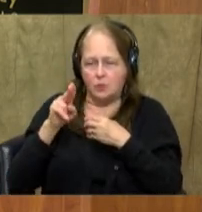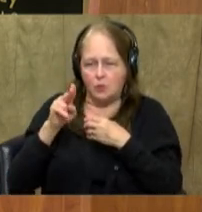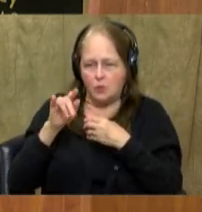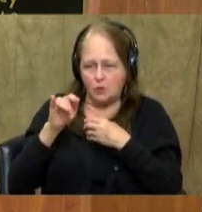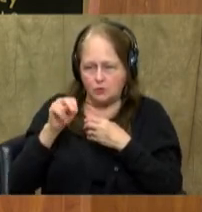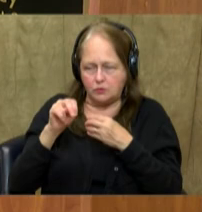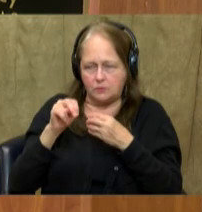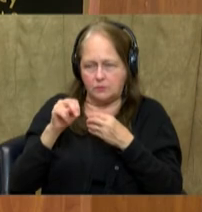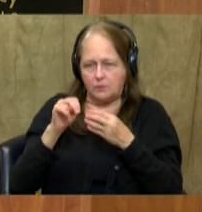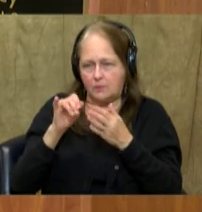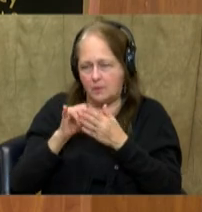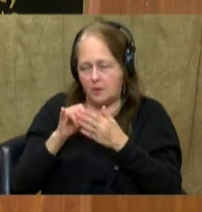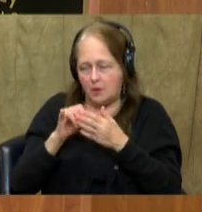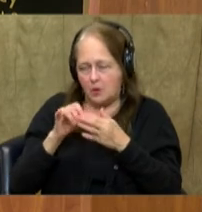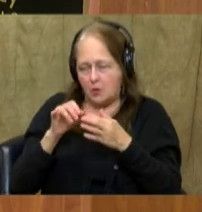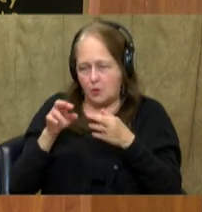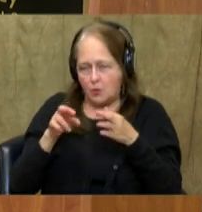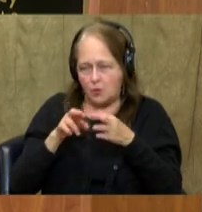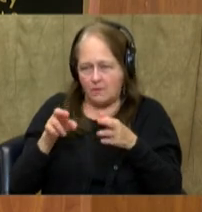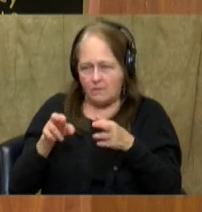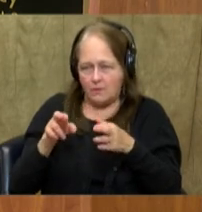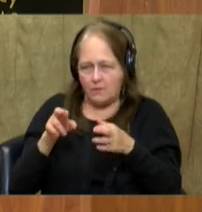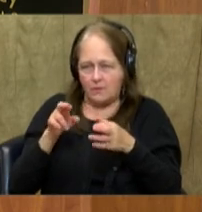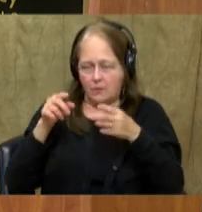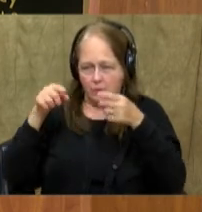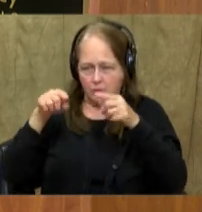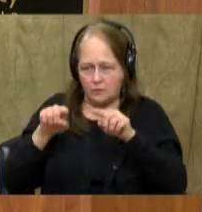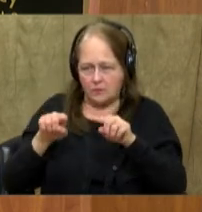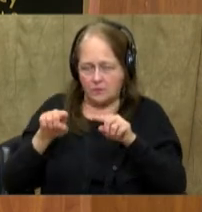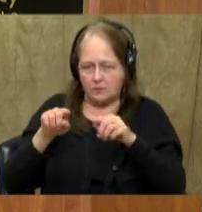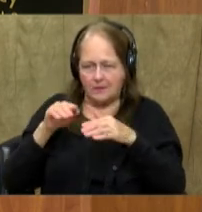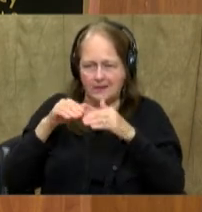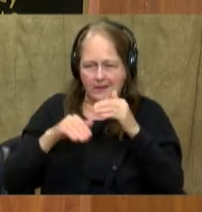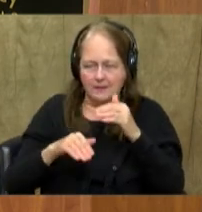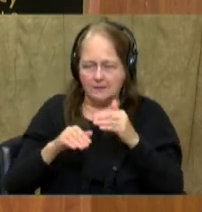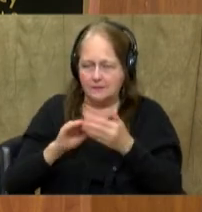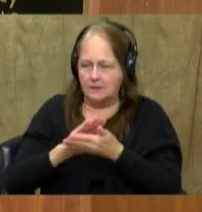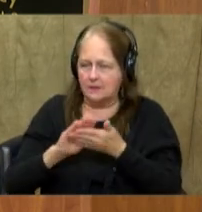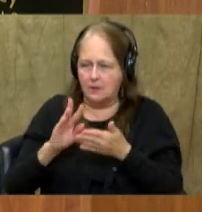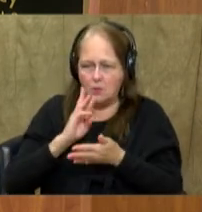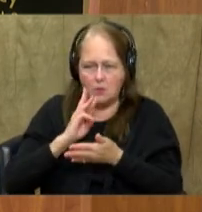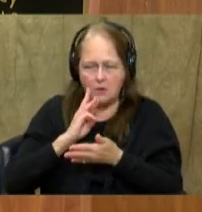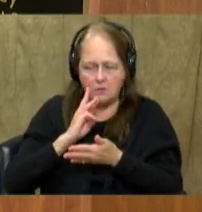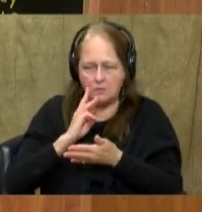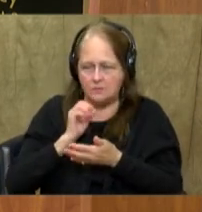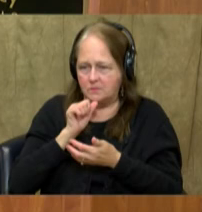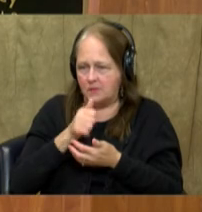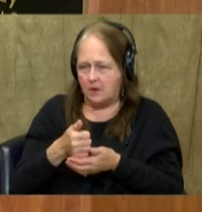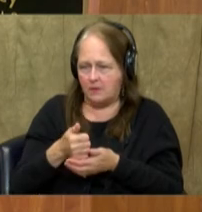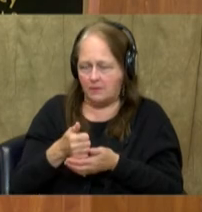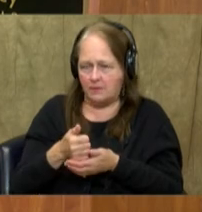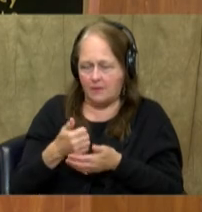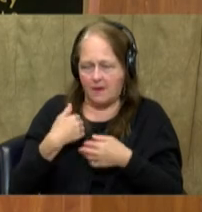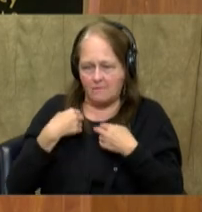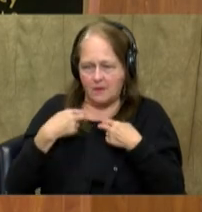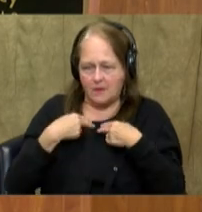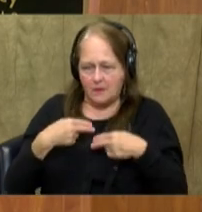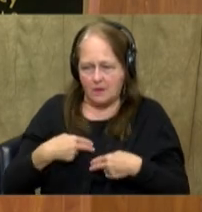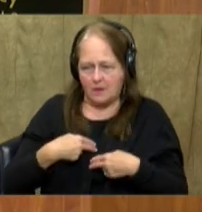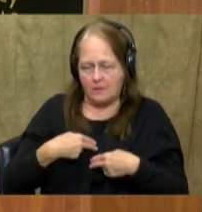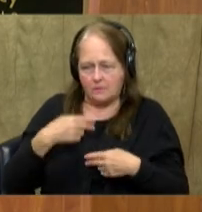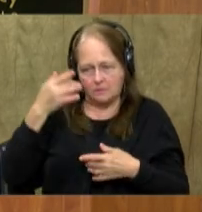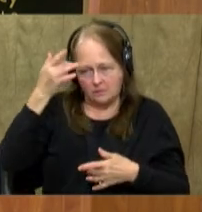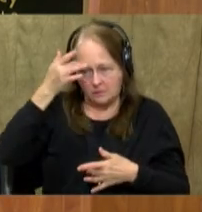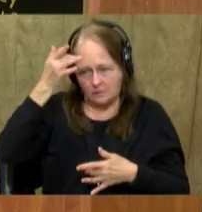Ganges River or the Indus River. That then results in less clean drinking water for people. And then that, of course, has health impacts. So you can